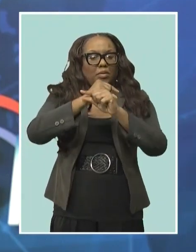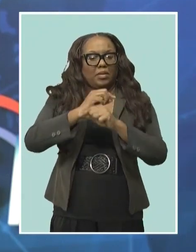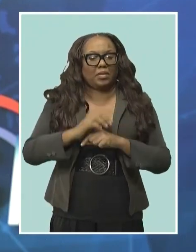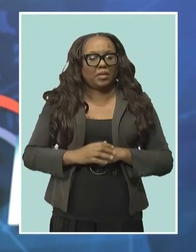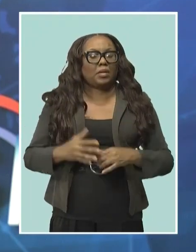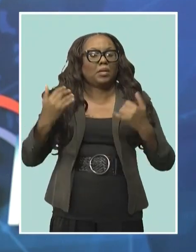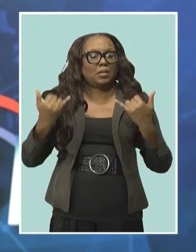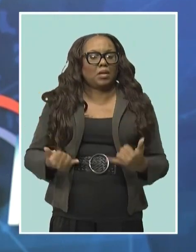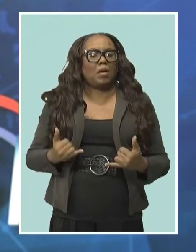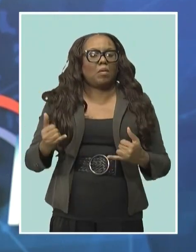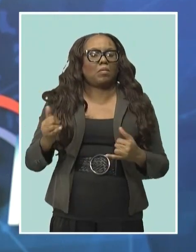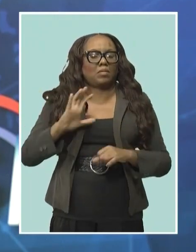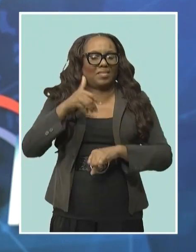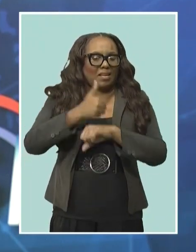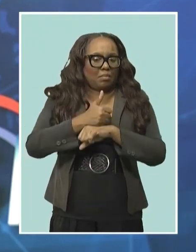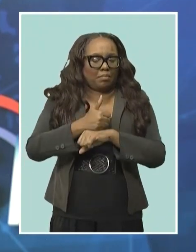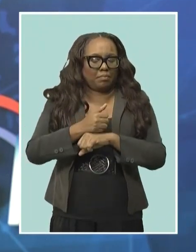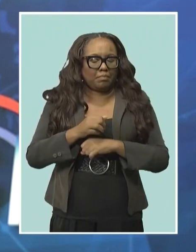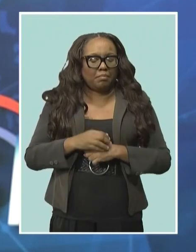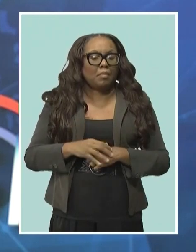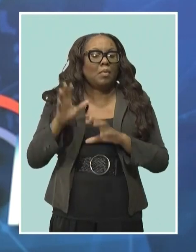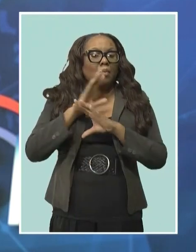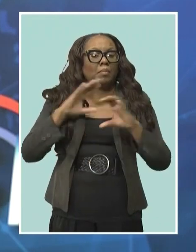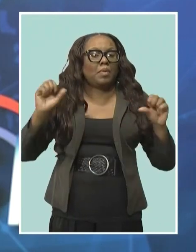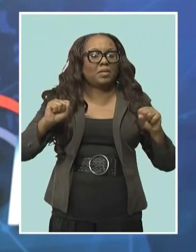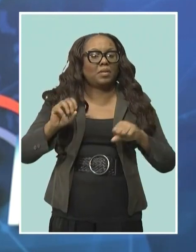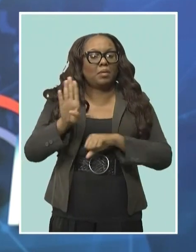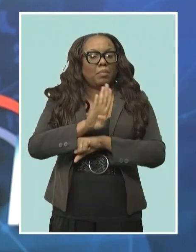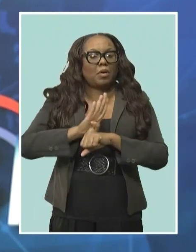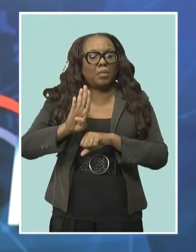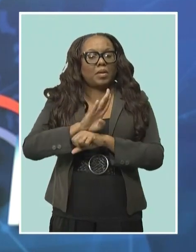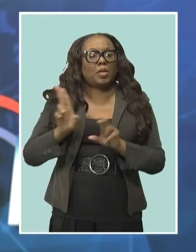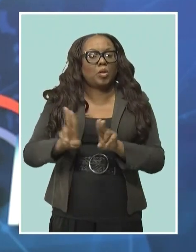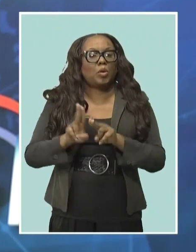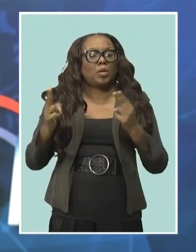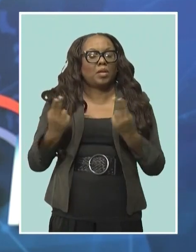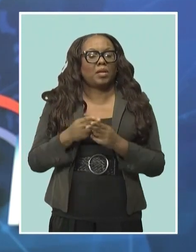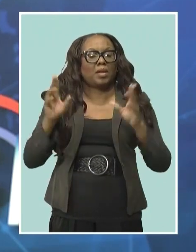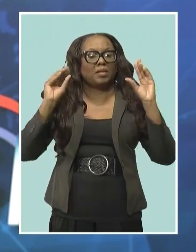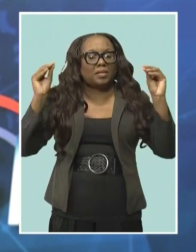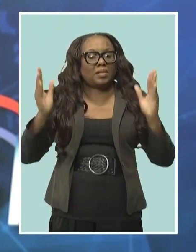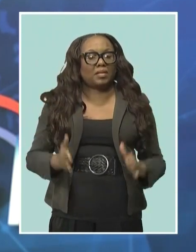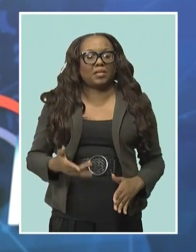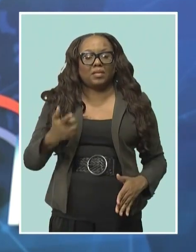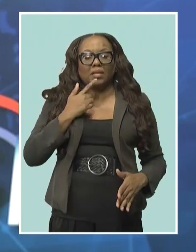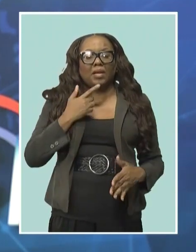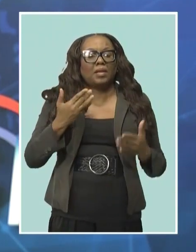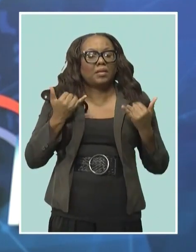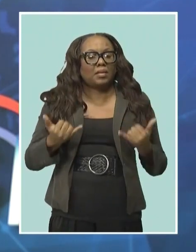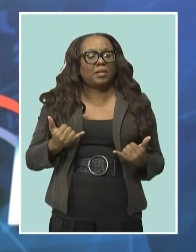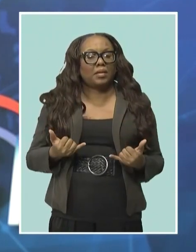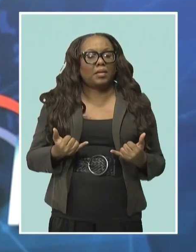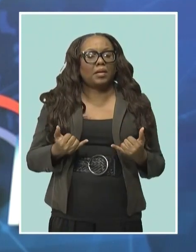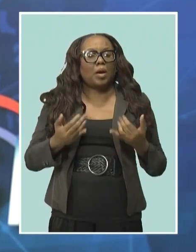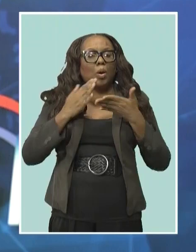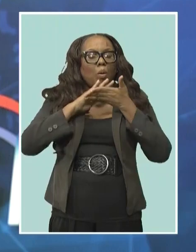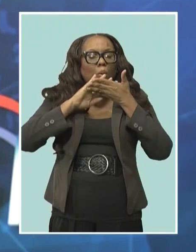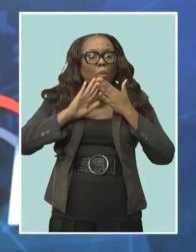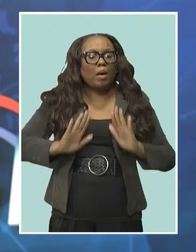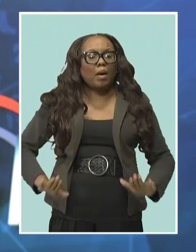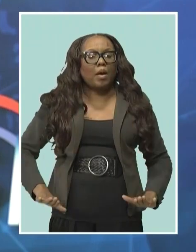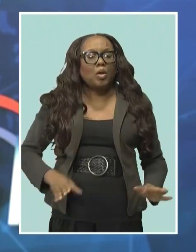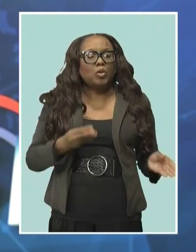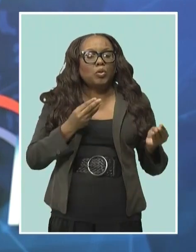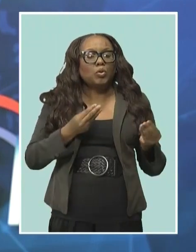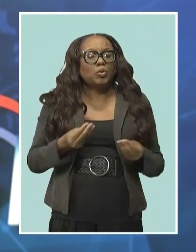Barbados Union of Teachers, Rudy Lovell, told CBC News that his members reported a smooth and quiet day as classes took place